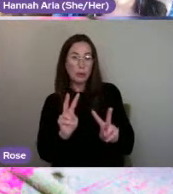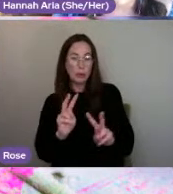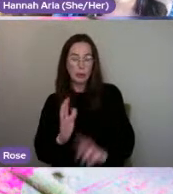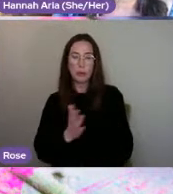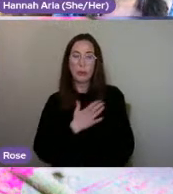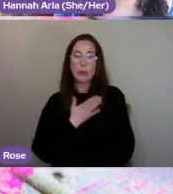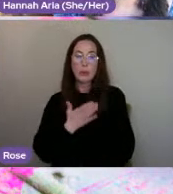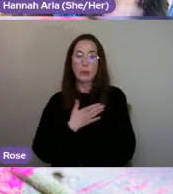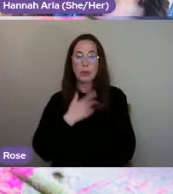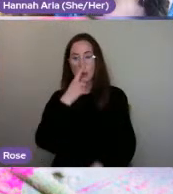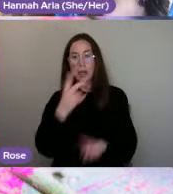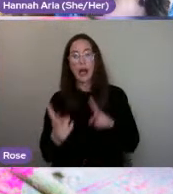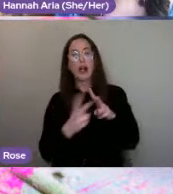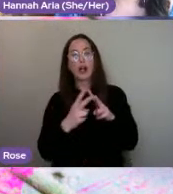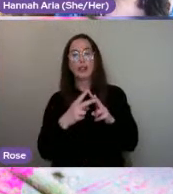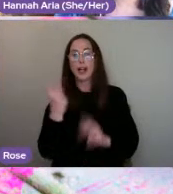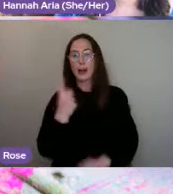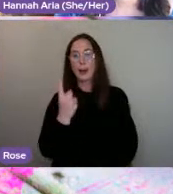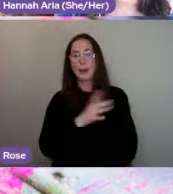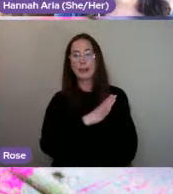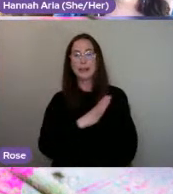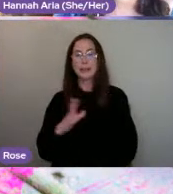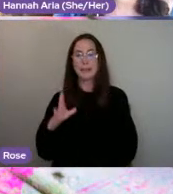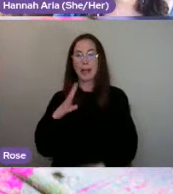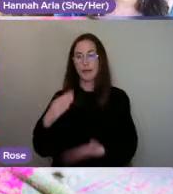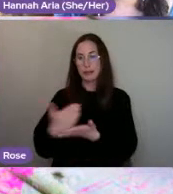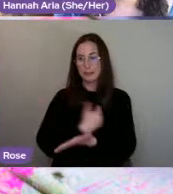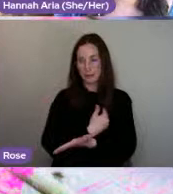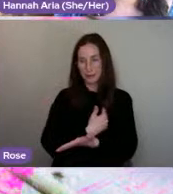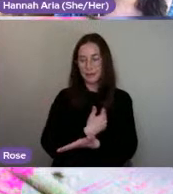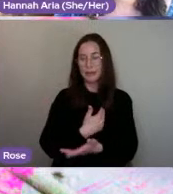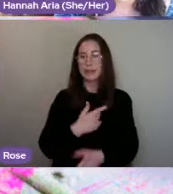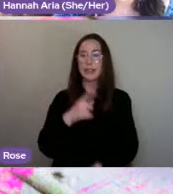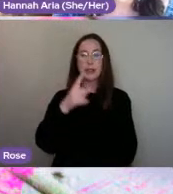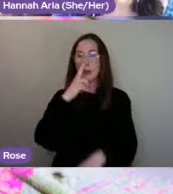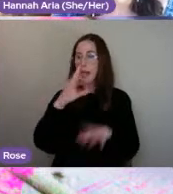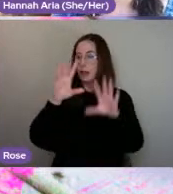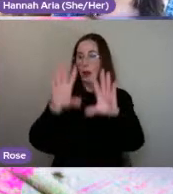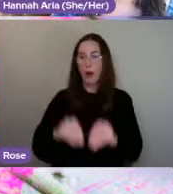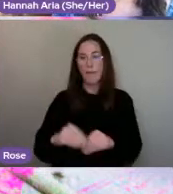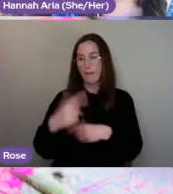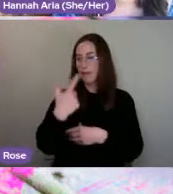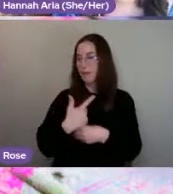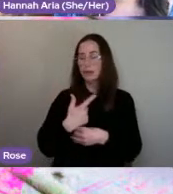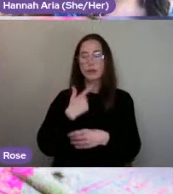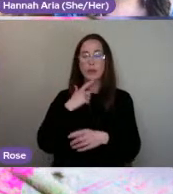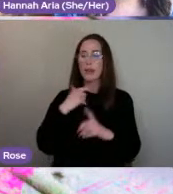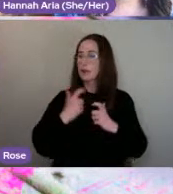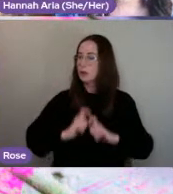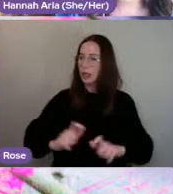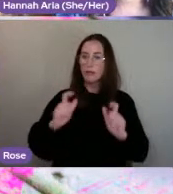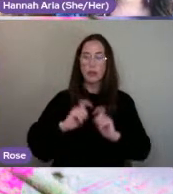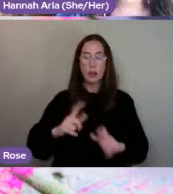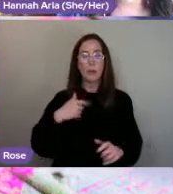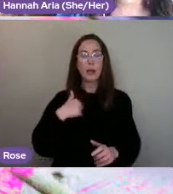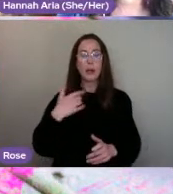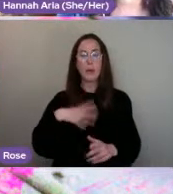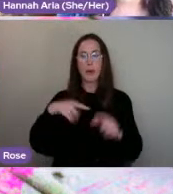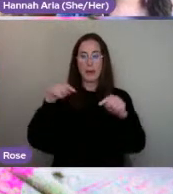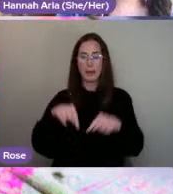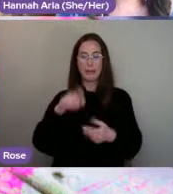Samaritans. And feel free to just turn off the video. You don't have to carry on. We want this to be an enjoyable